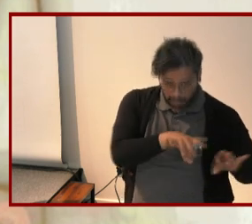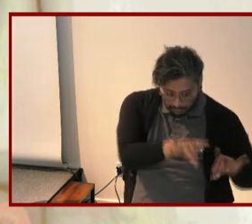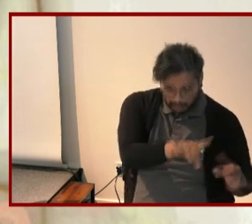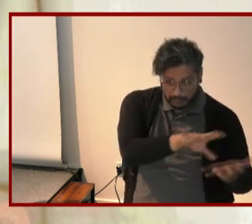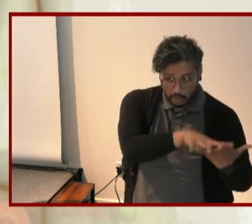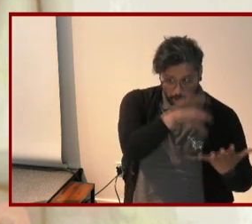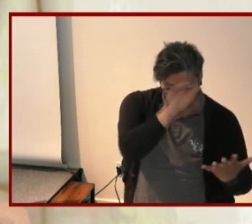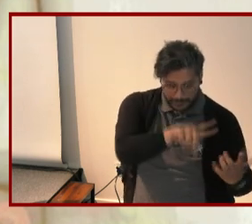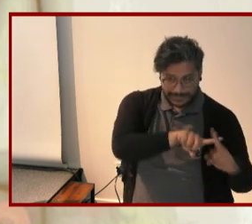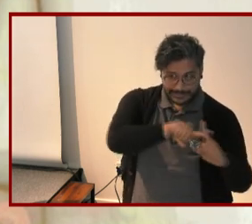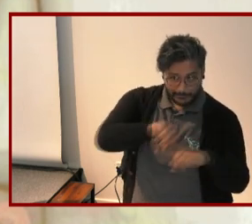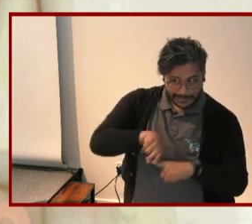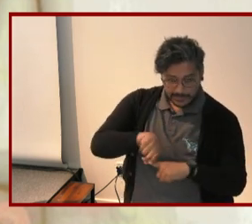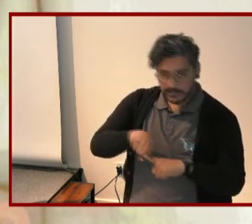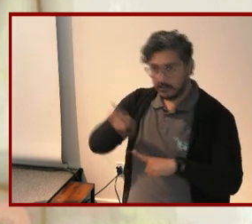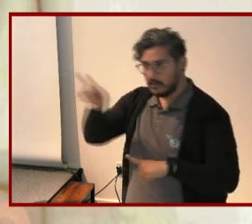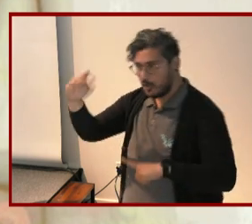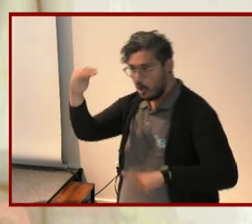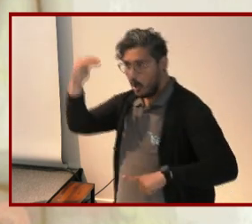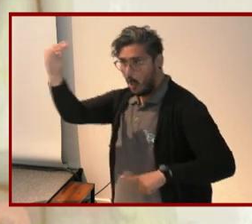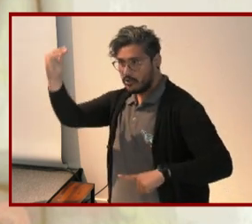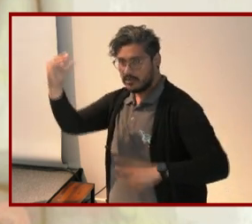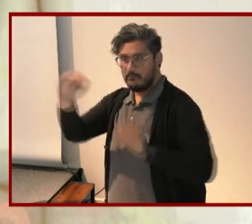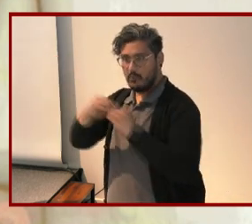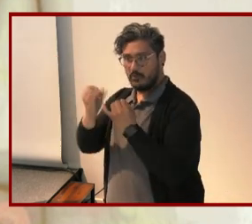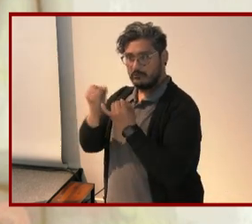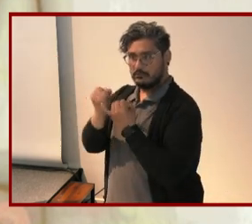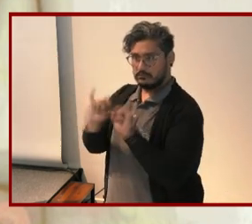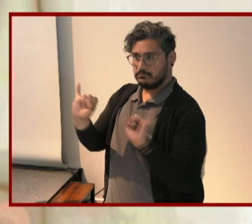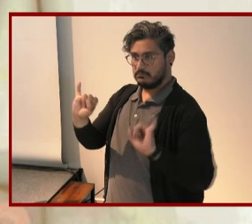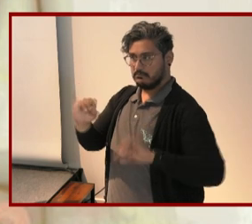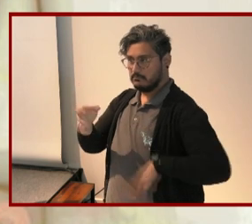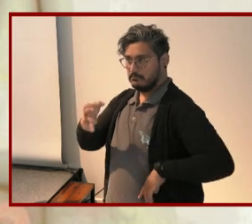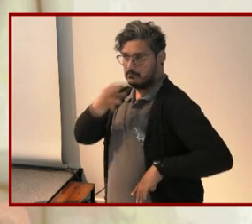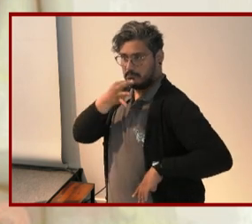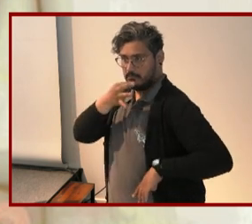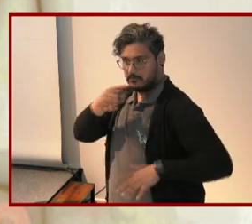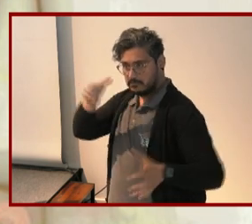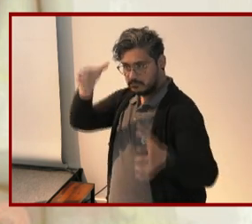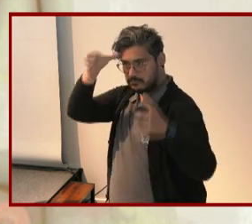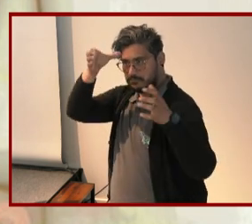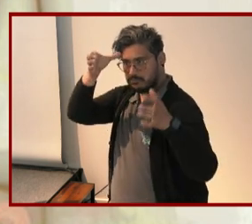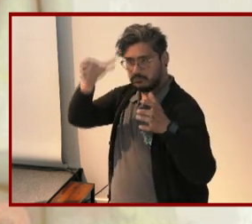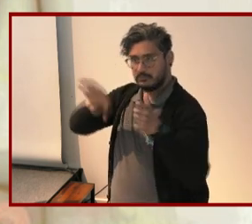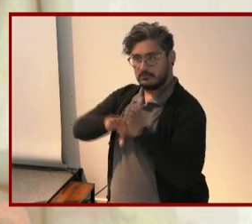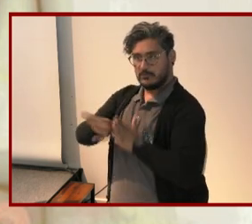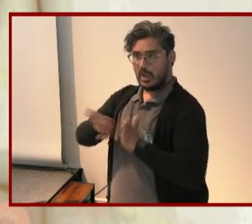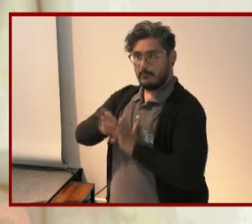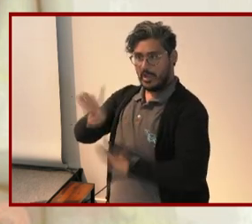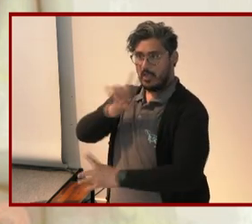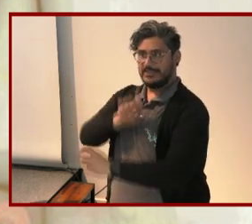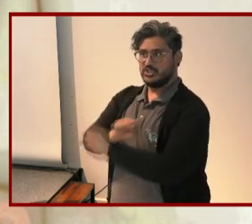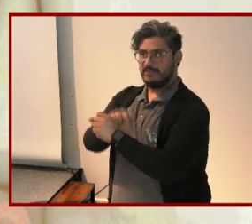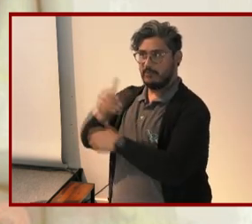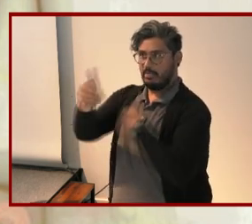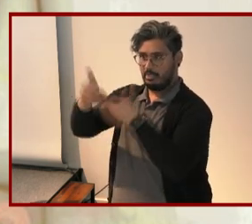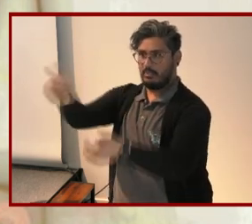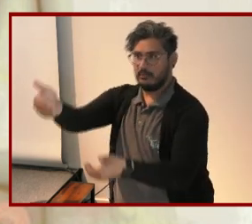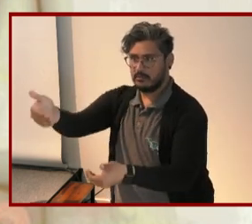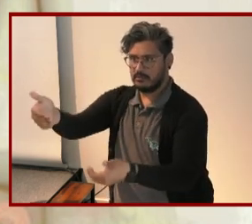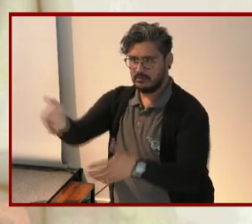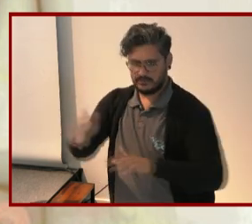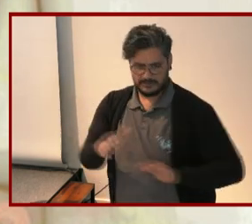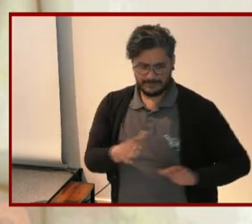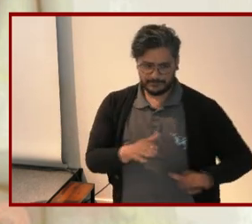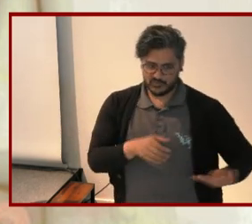while adulthood is marked by independence mastery competency and developmental achievement put differently a child is